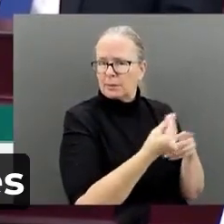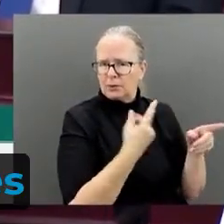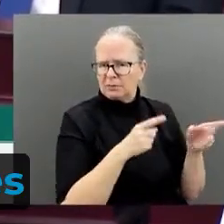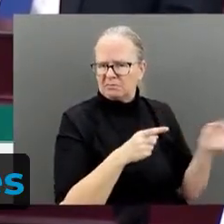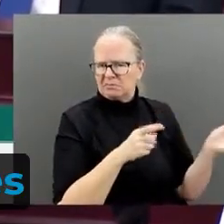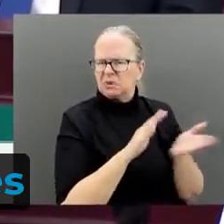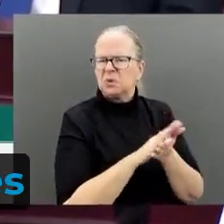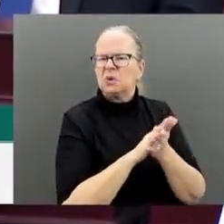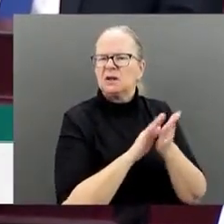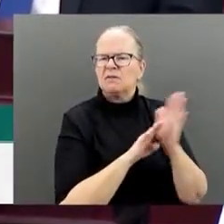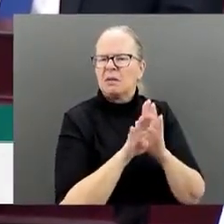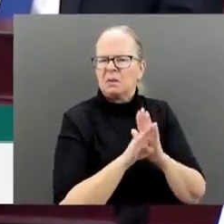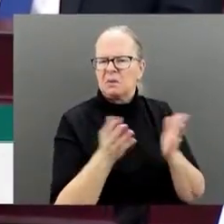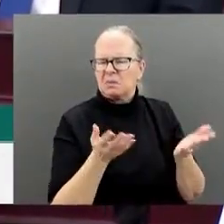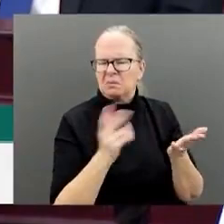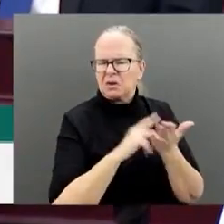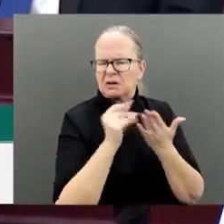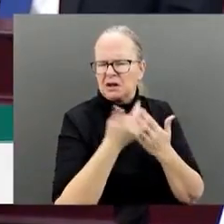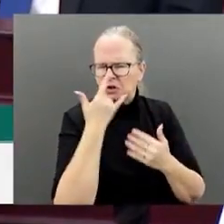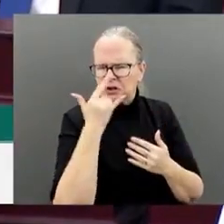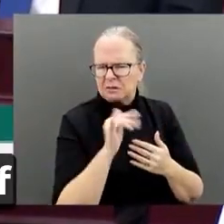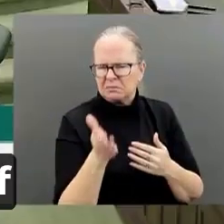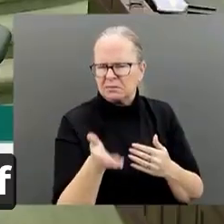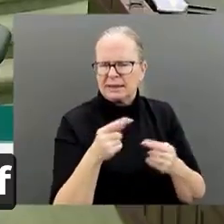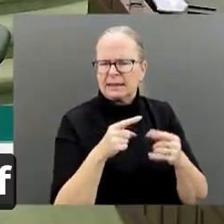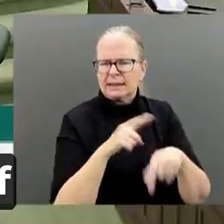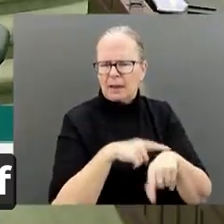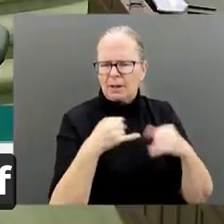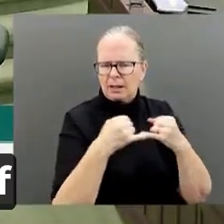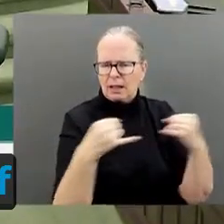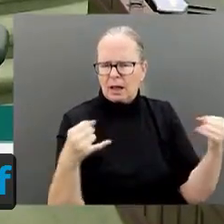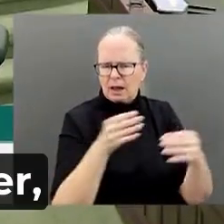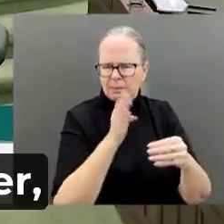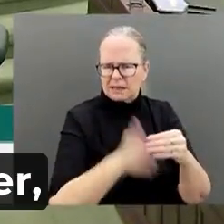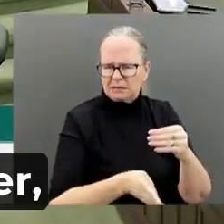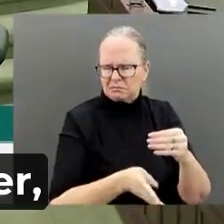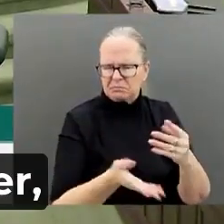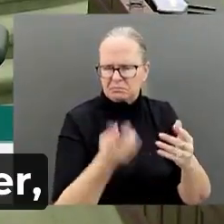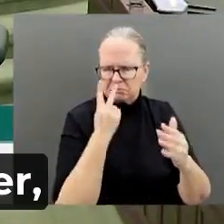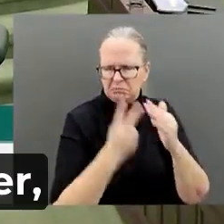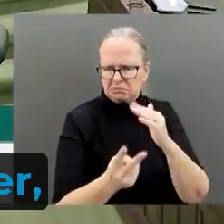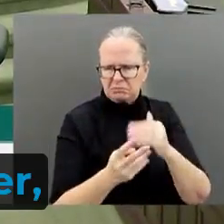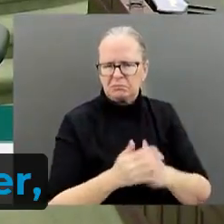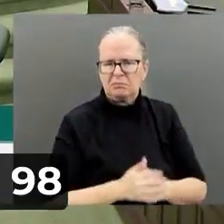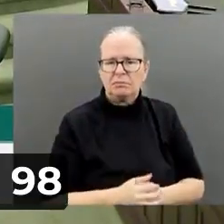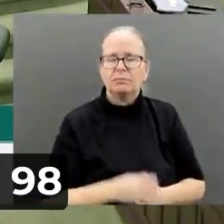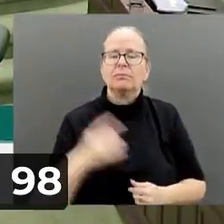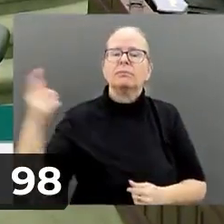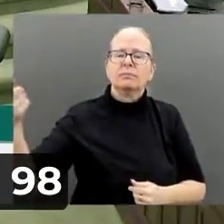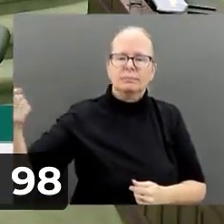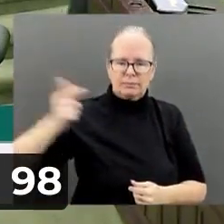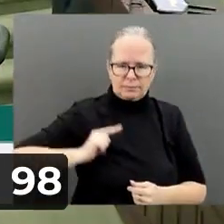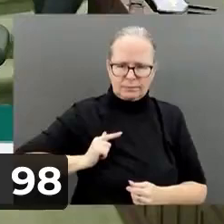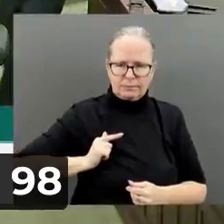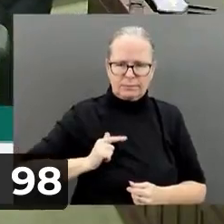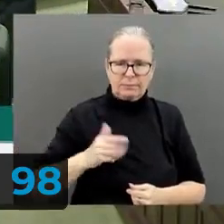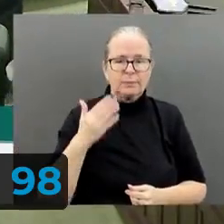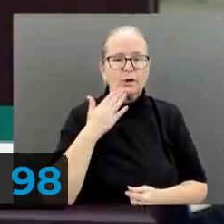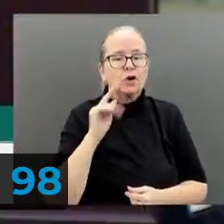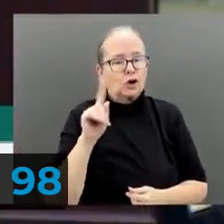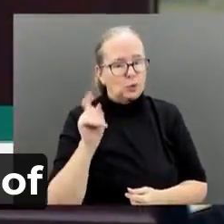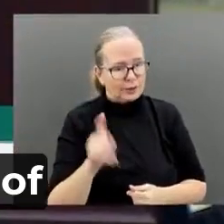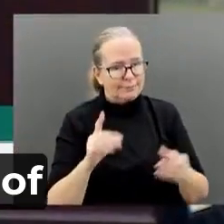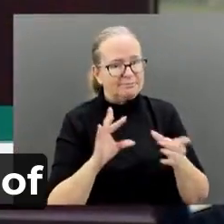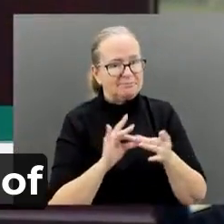corresponding timelines for completion. The Honourable Minister of Infrastructure. Mr. Speaker, the province has a whopping